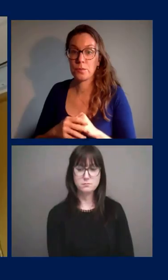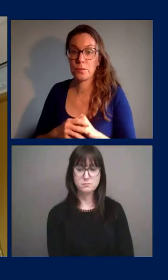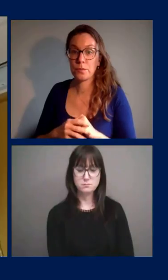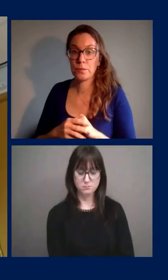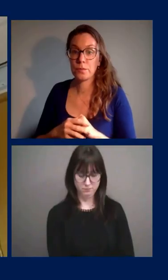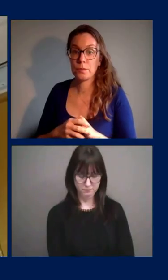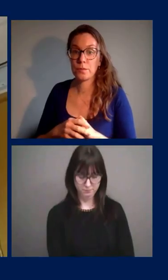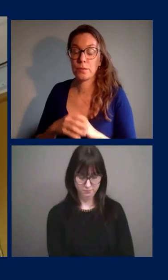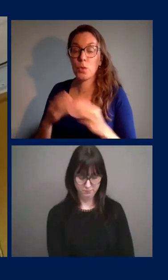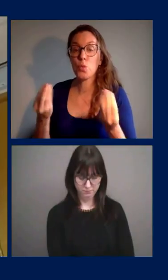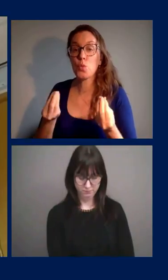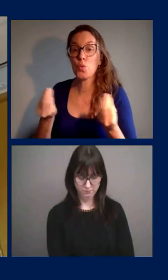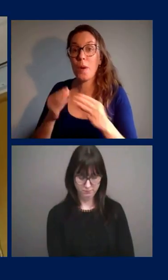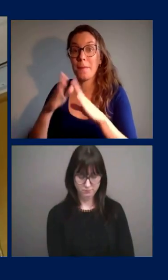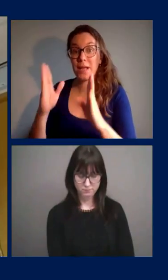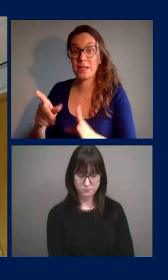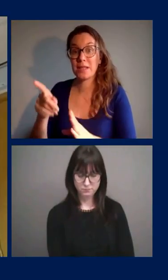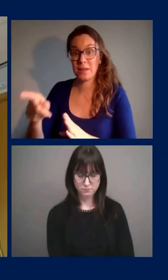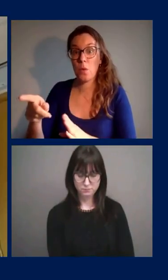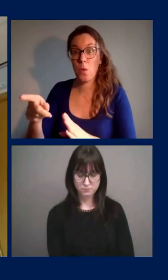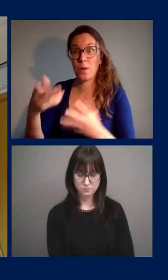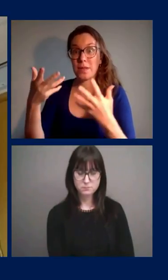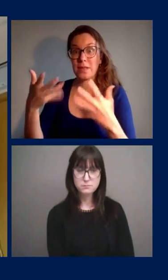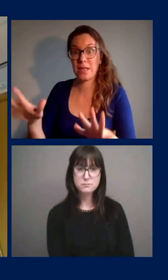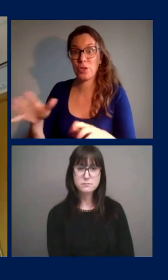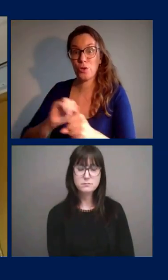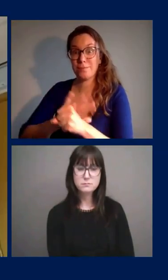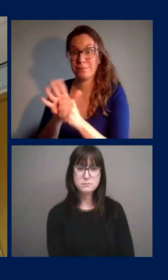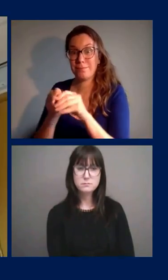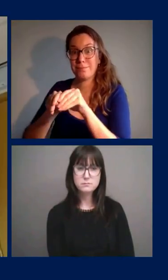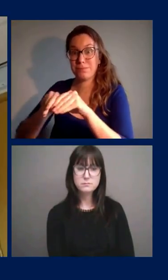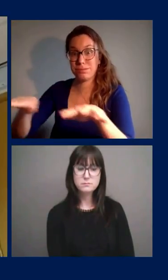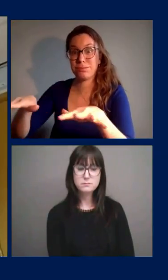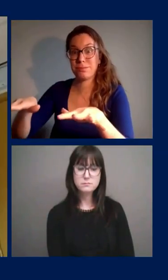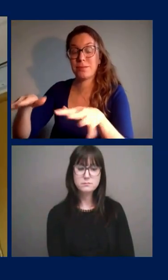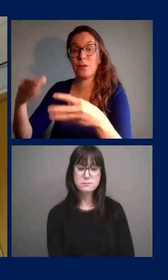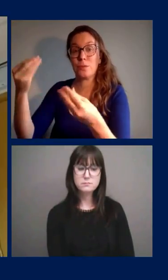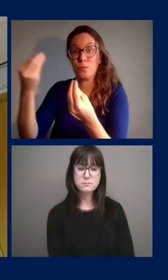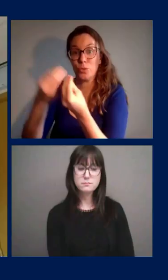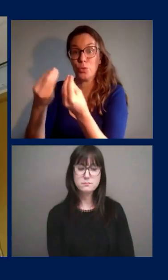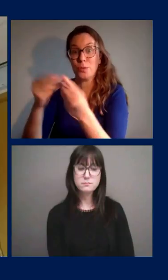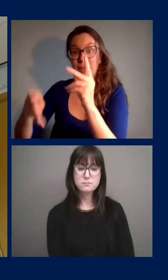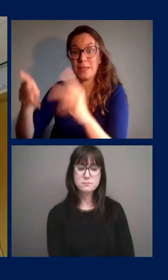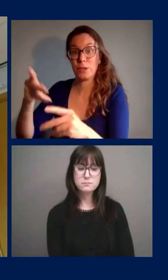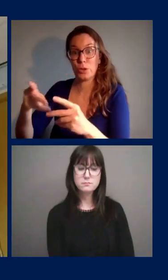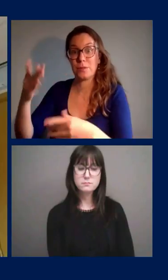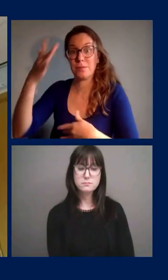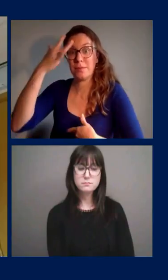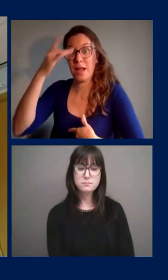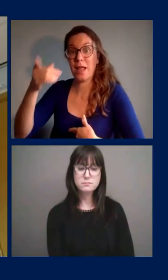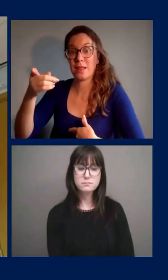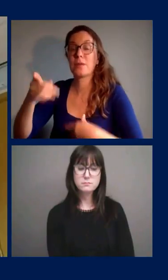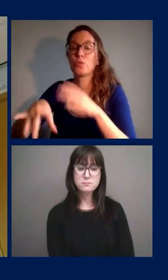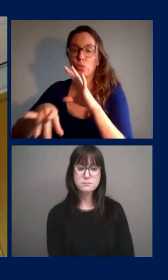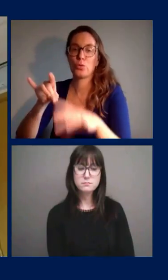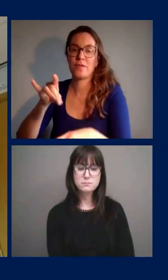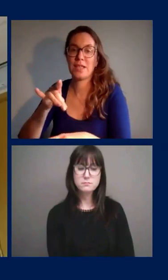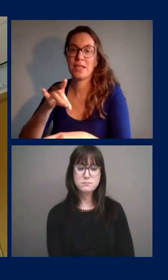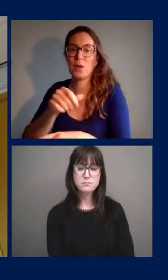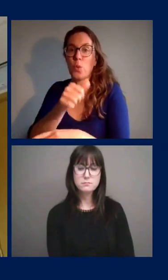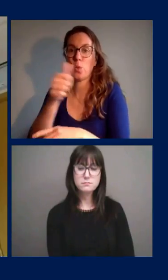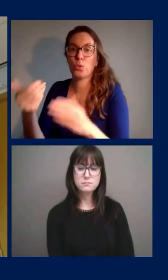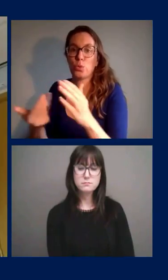where there is already a great explosion with a great number of cases we have found other cases uh